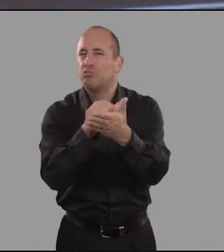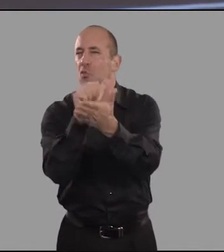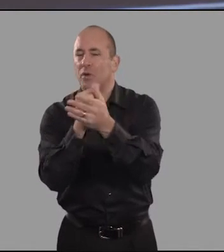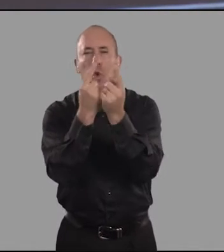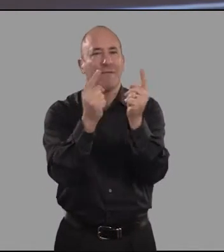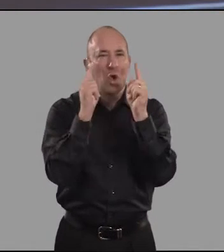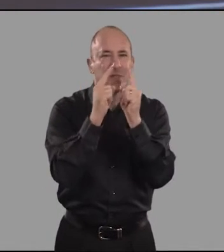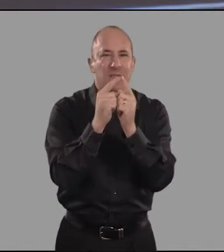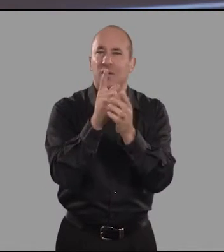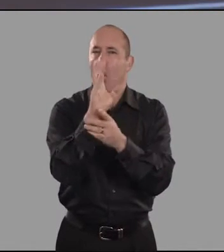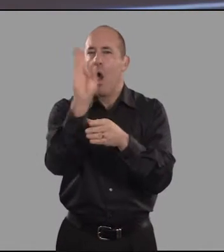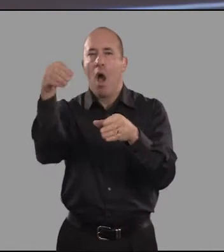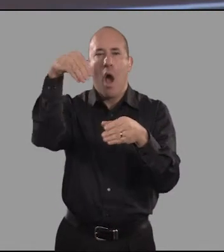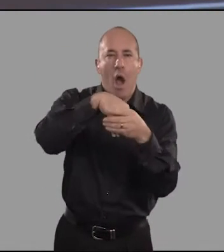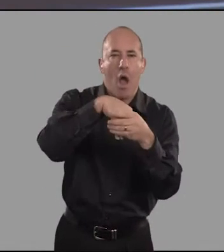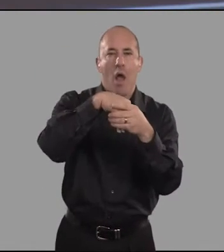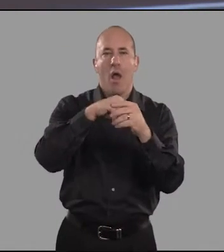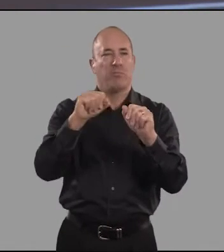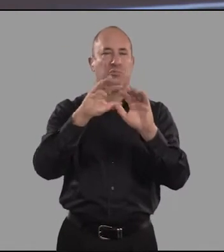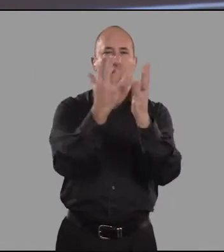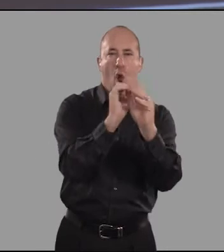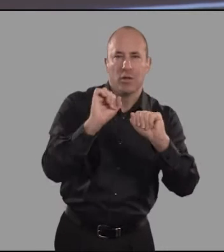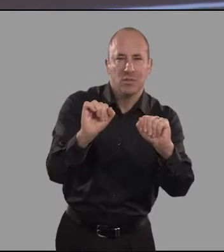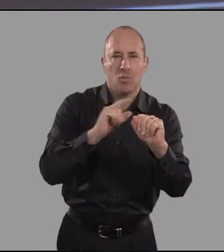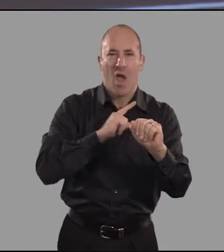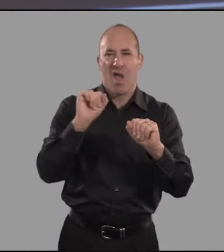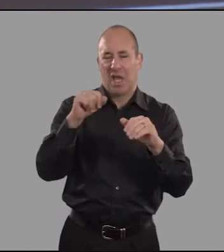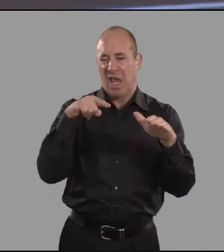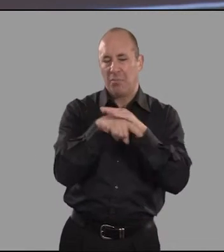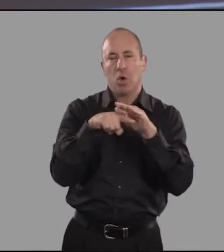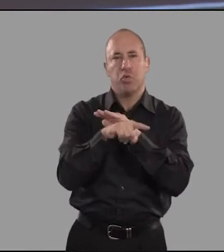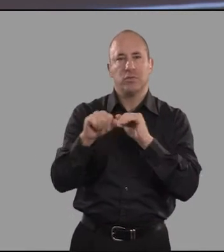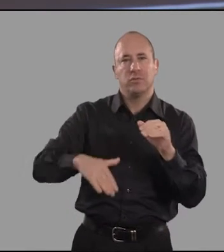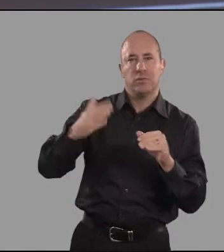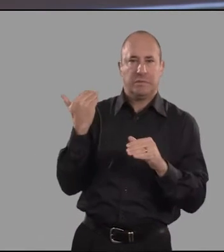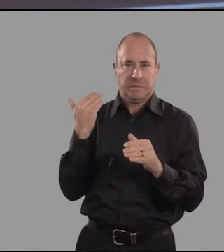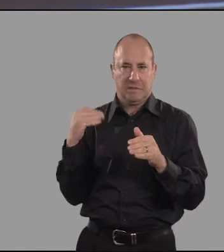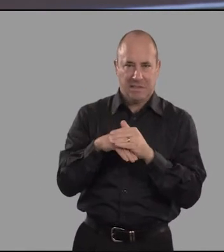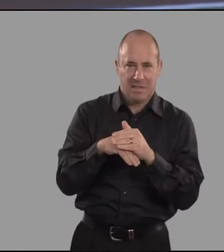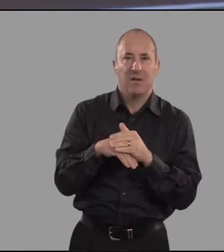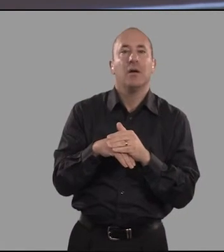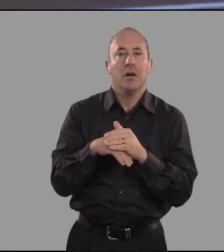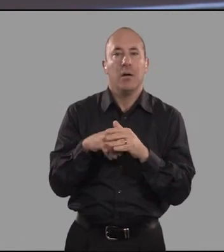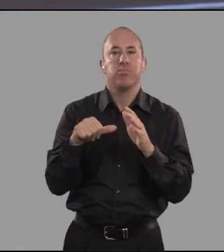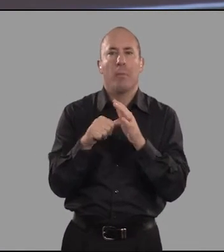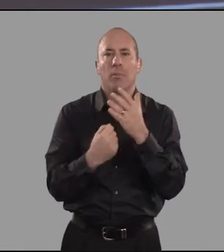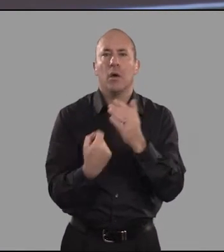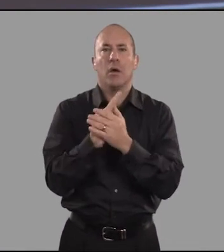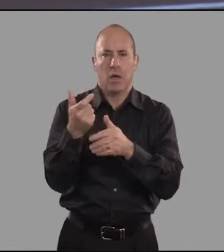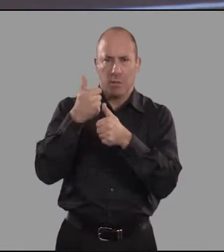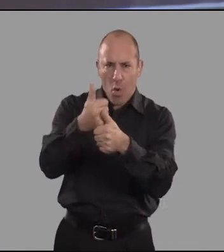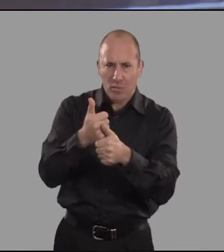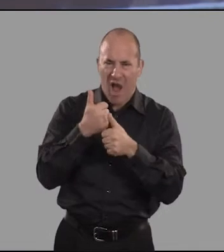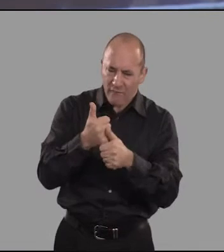right schools or universities, if you're not part of the establishment because you're from a recent immigrant background, when trouble hits, where do you get your